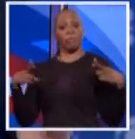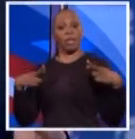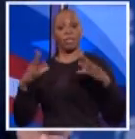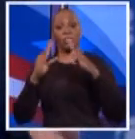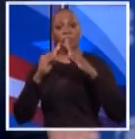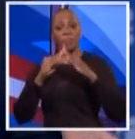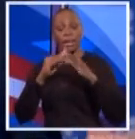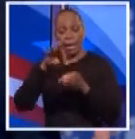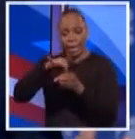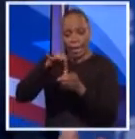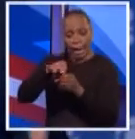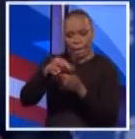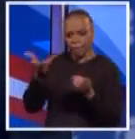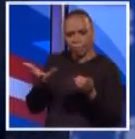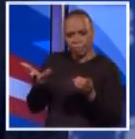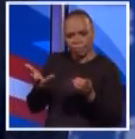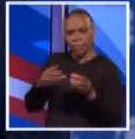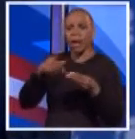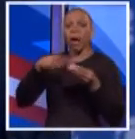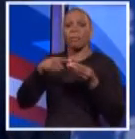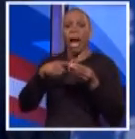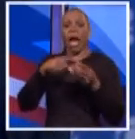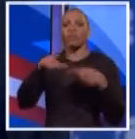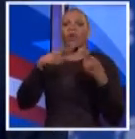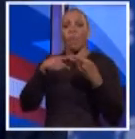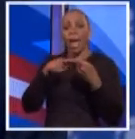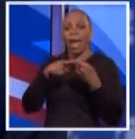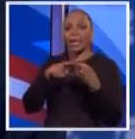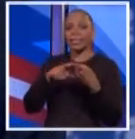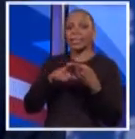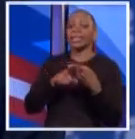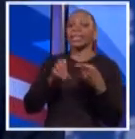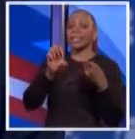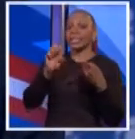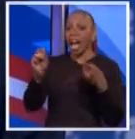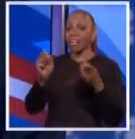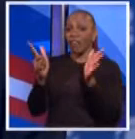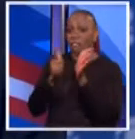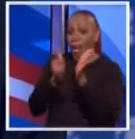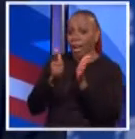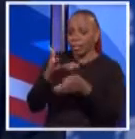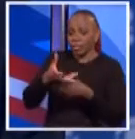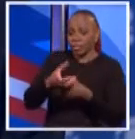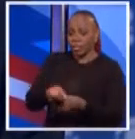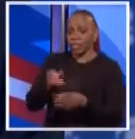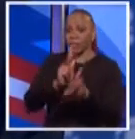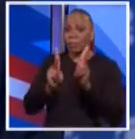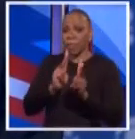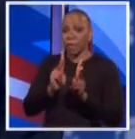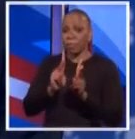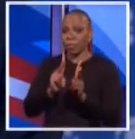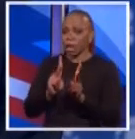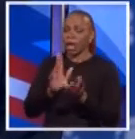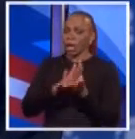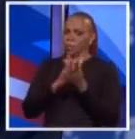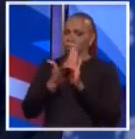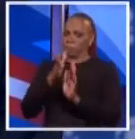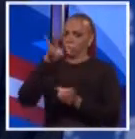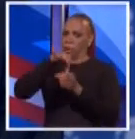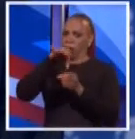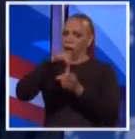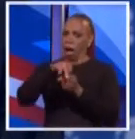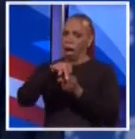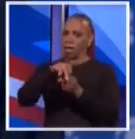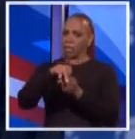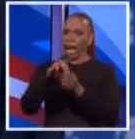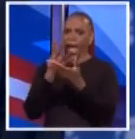giving someone a seat when he violated the trust of the people in his last office. Spitzer gets elected. We basically have given a